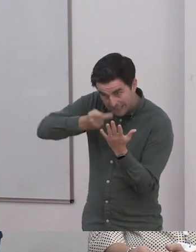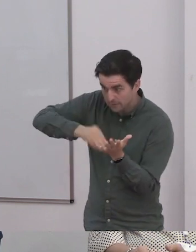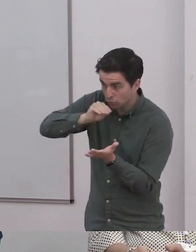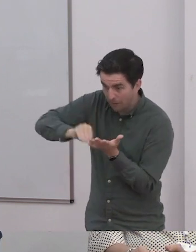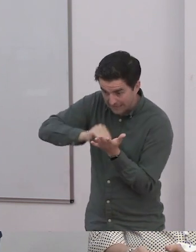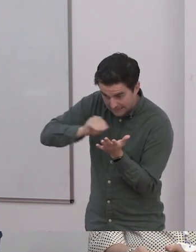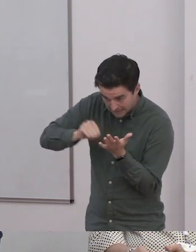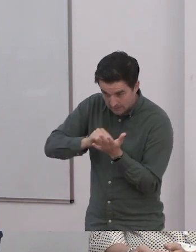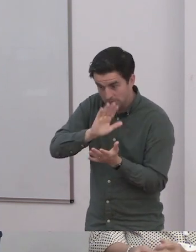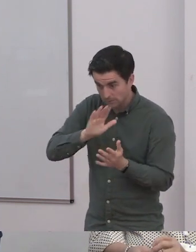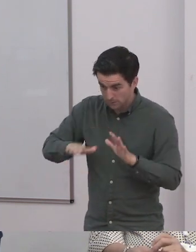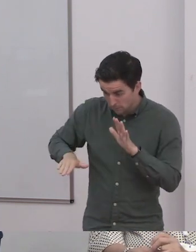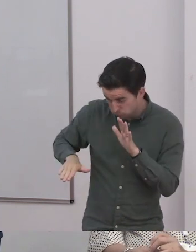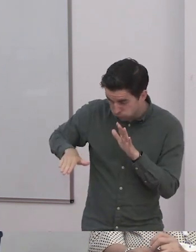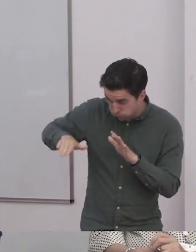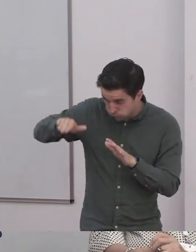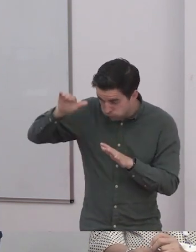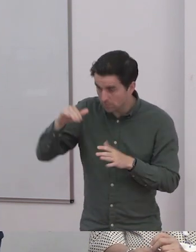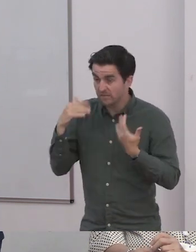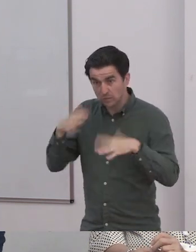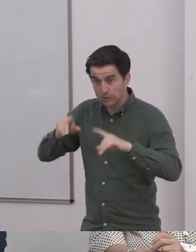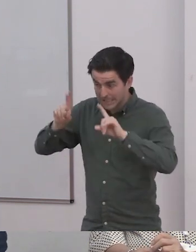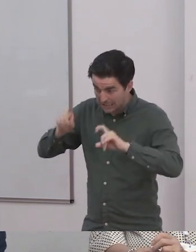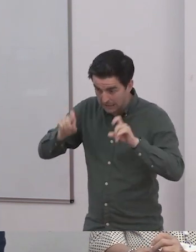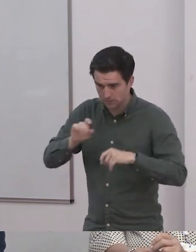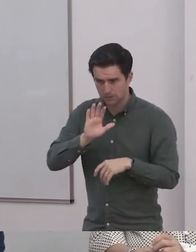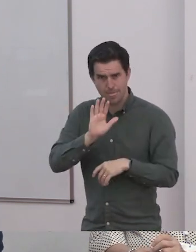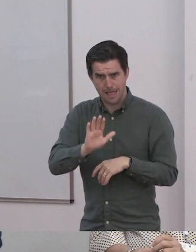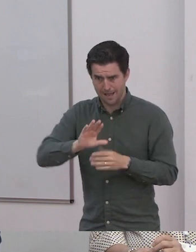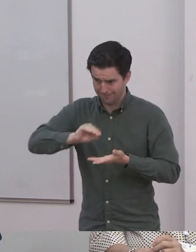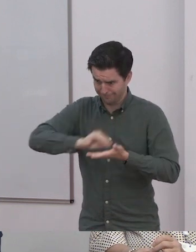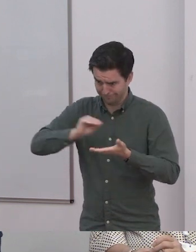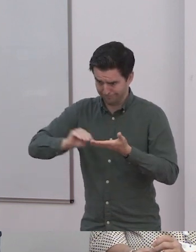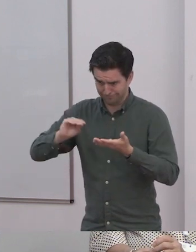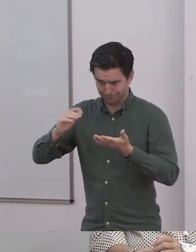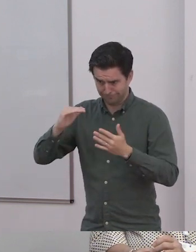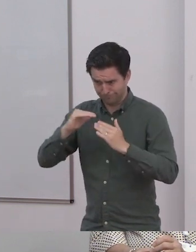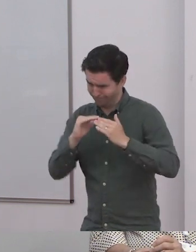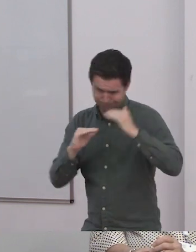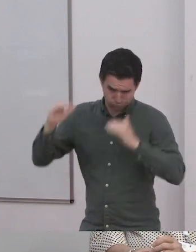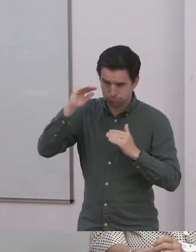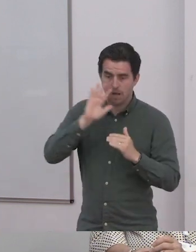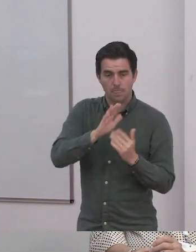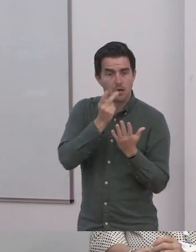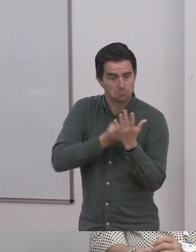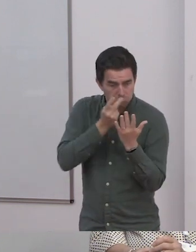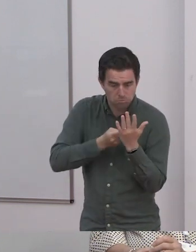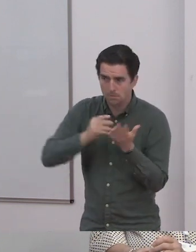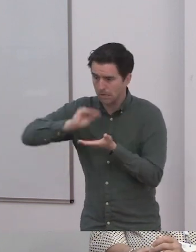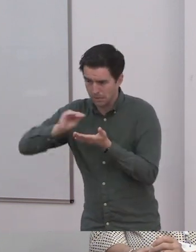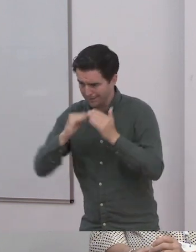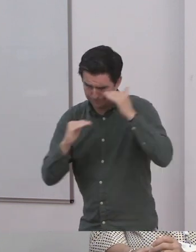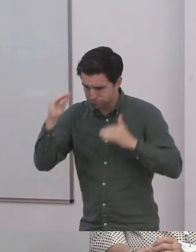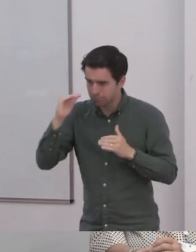Because they are a writer. They write poetry. So that was important to them. But they really struggled with language.